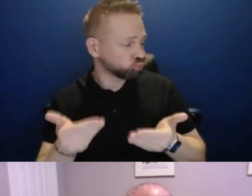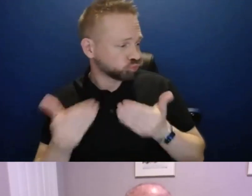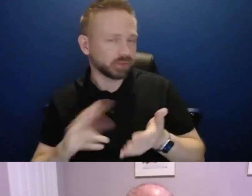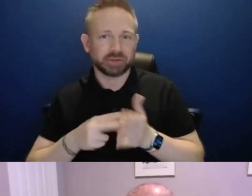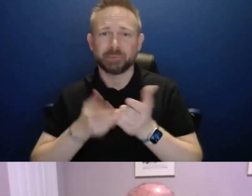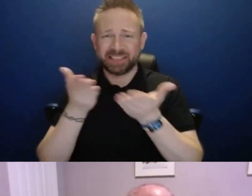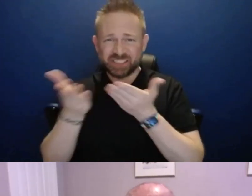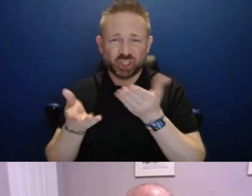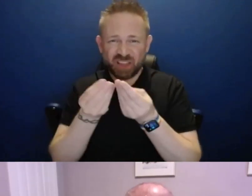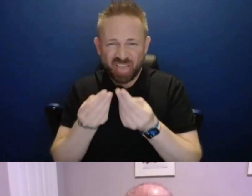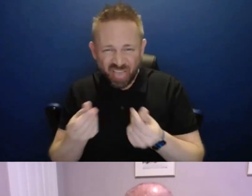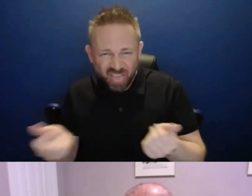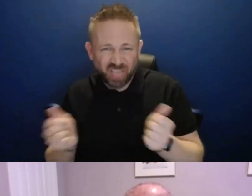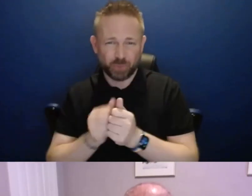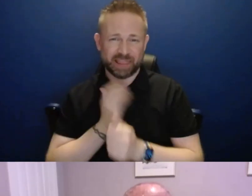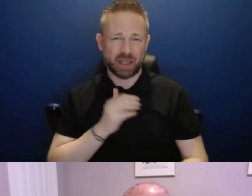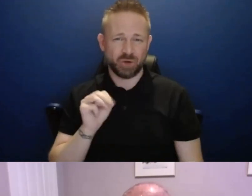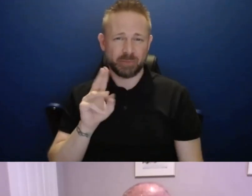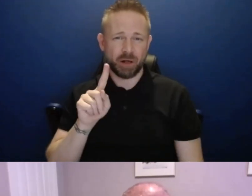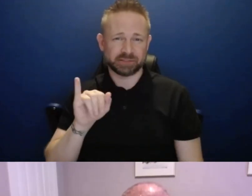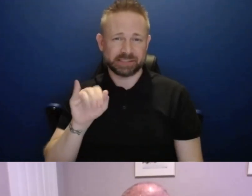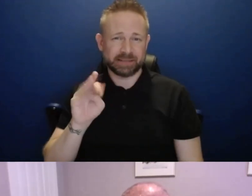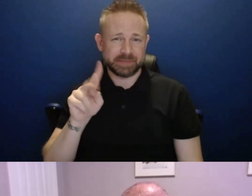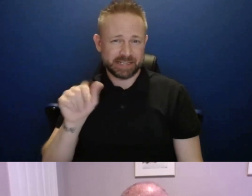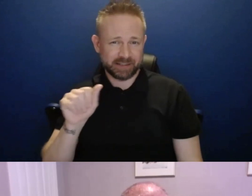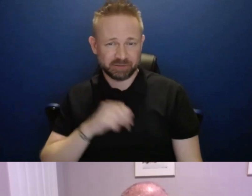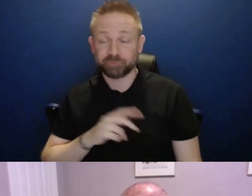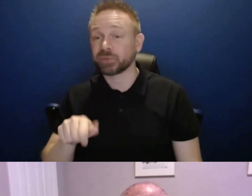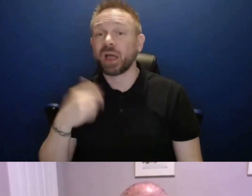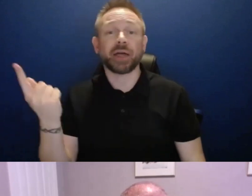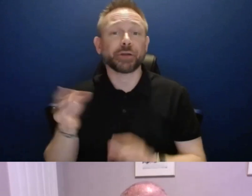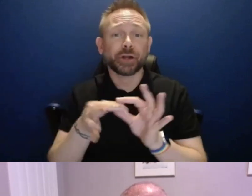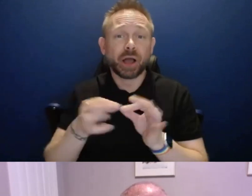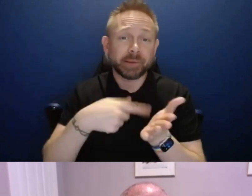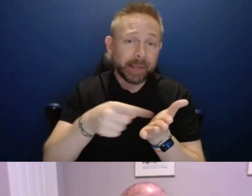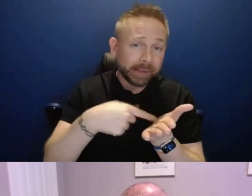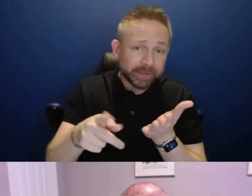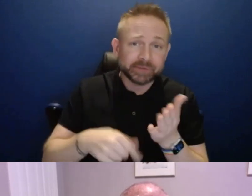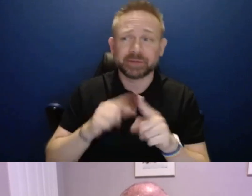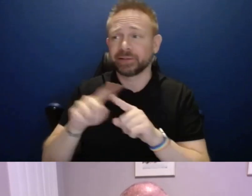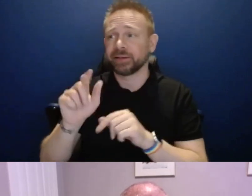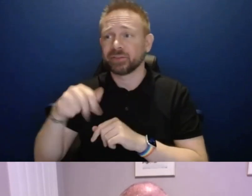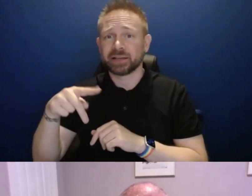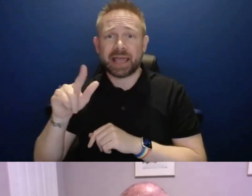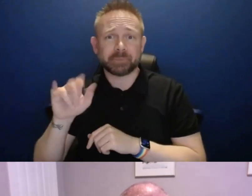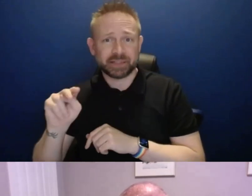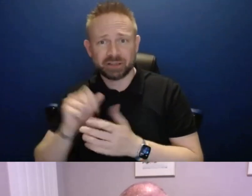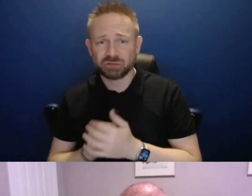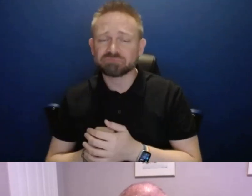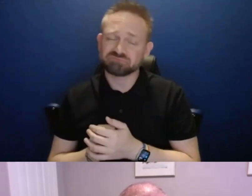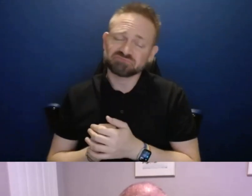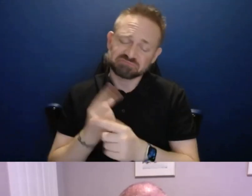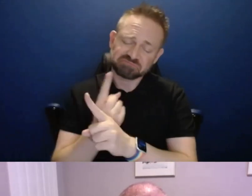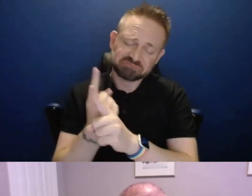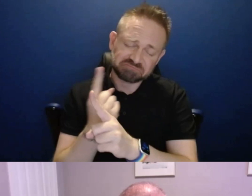ultimately rendered. Regarding the payment one, and then some other addresses to applications as well, you are absolutely right. The,